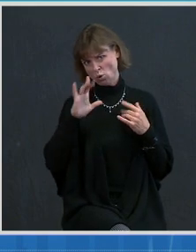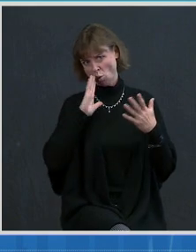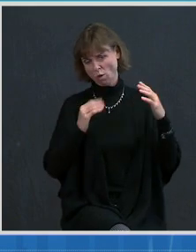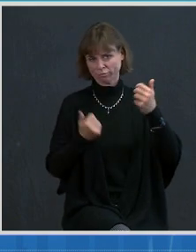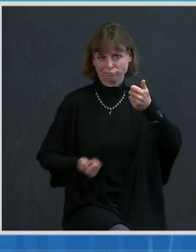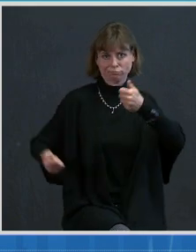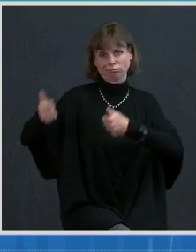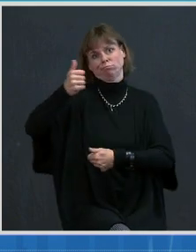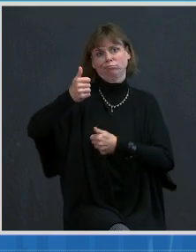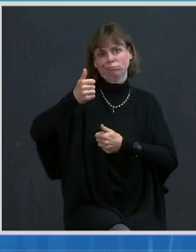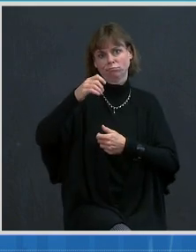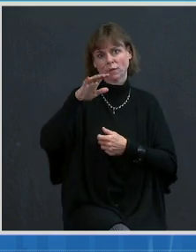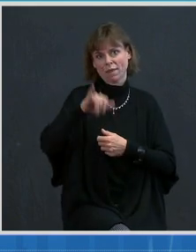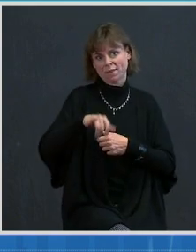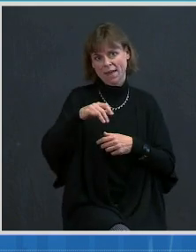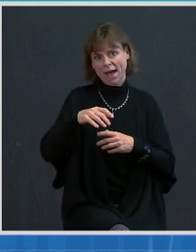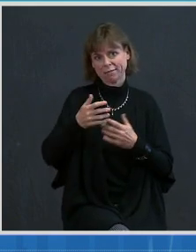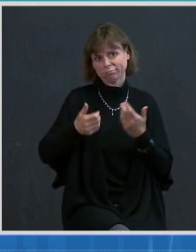dominant variant.